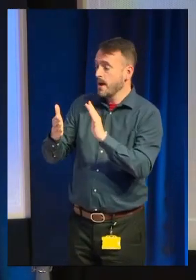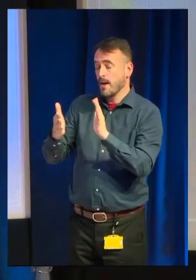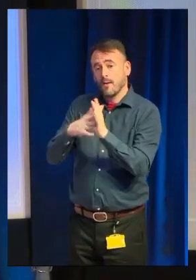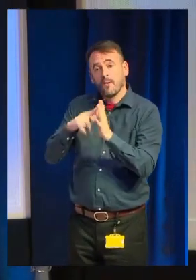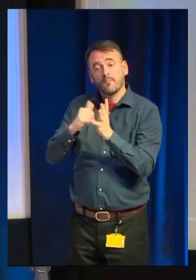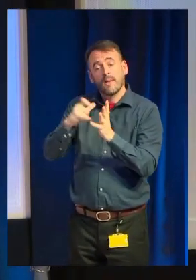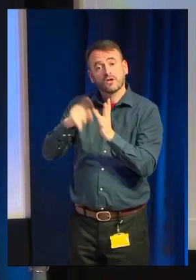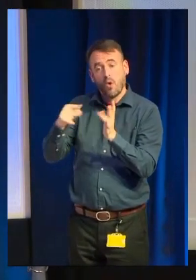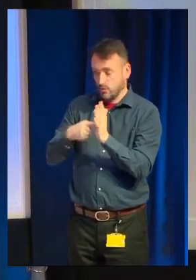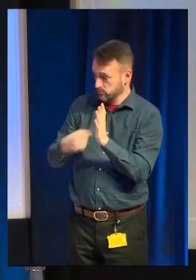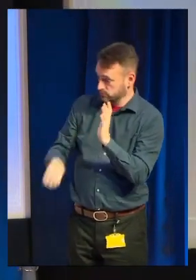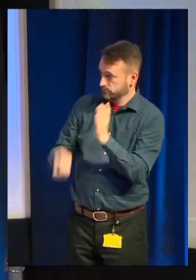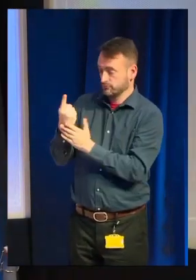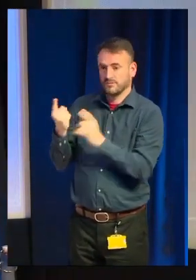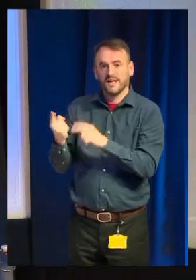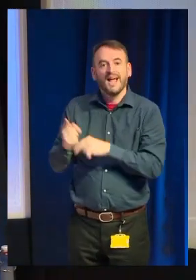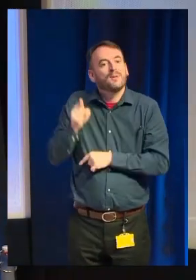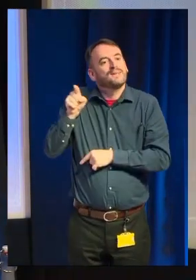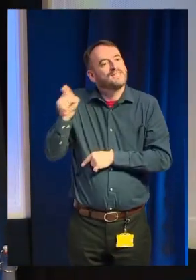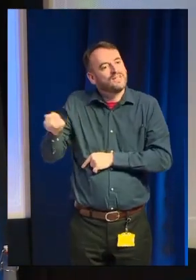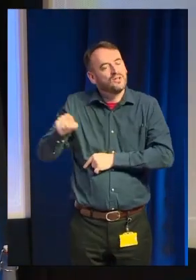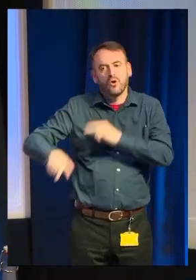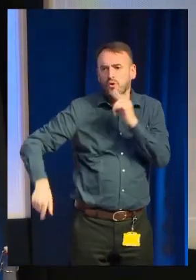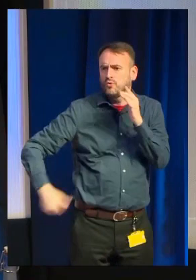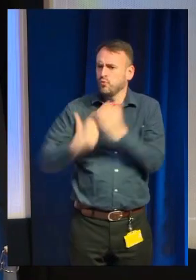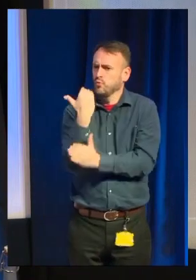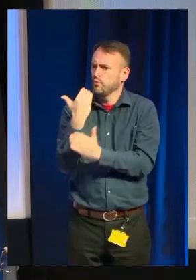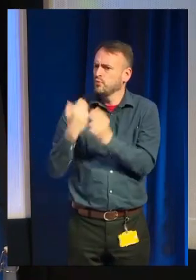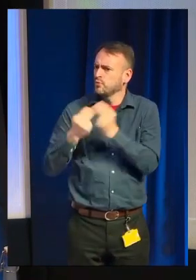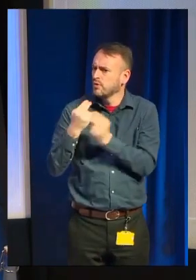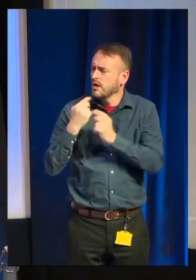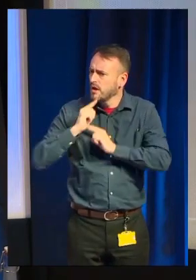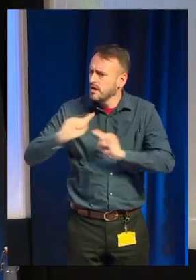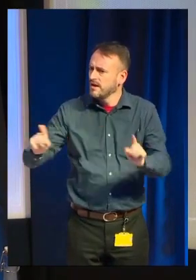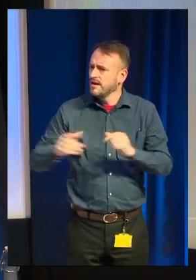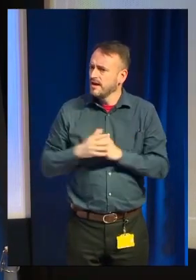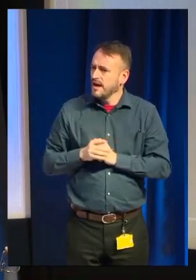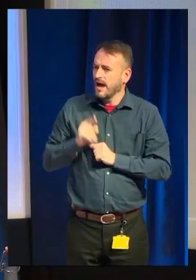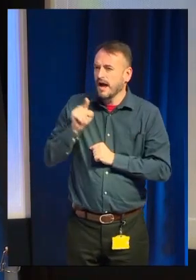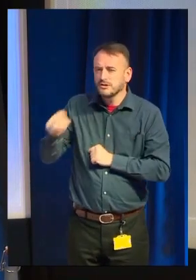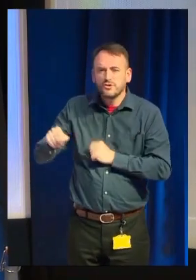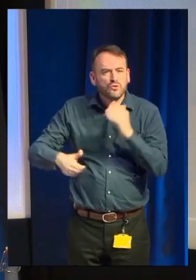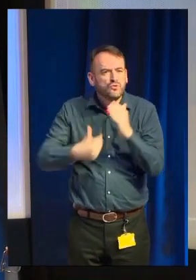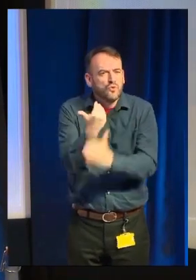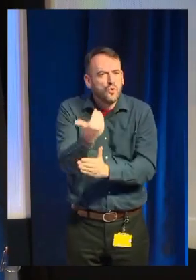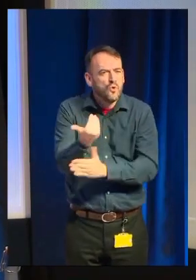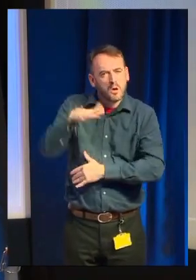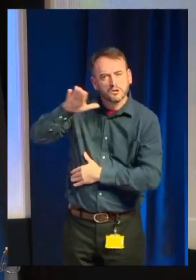update. She is the big news. She is a wonderful brand new urchin character. So